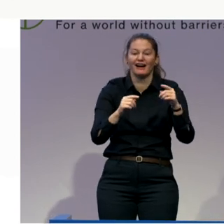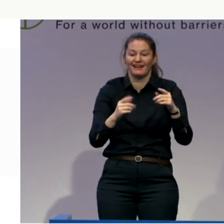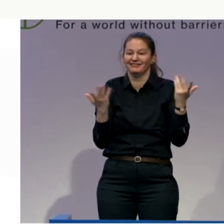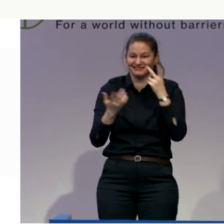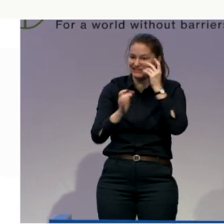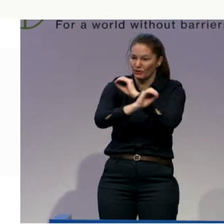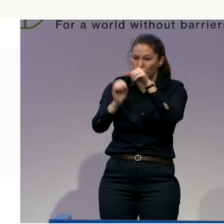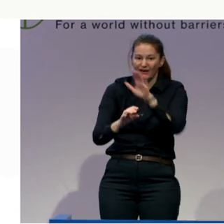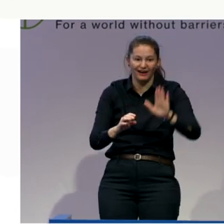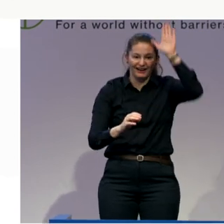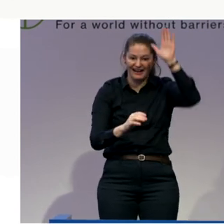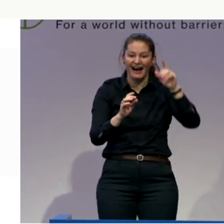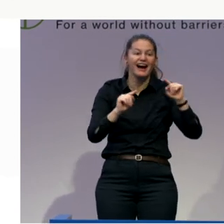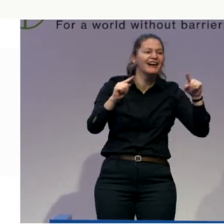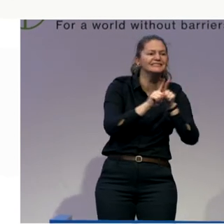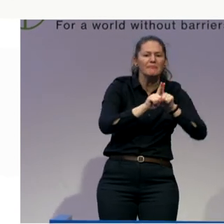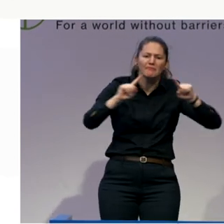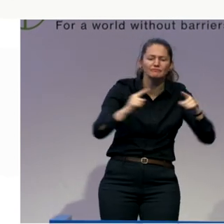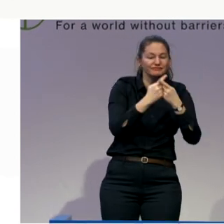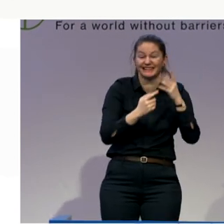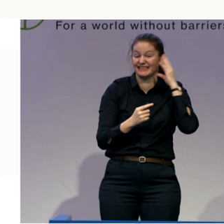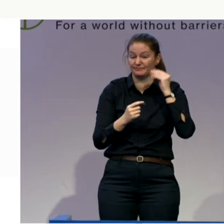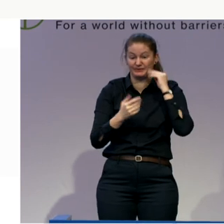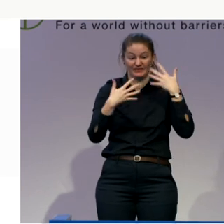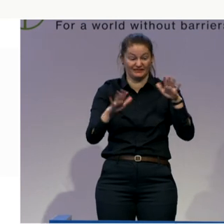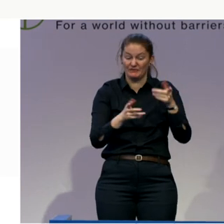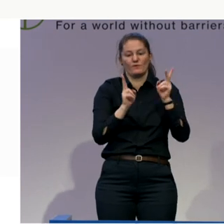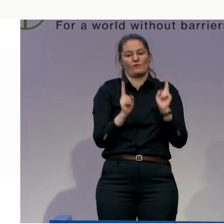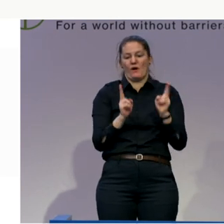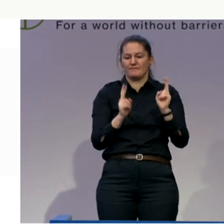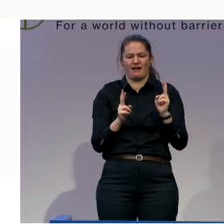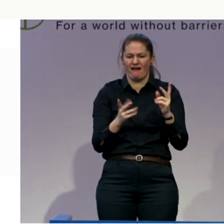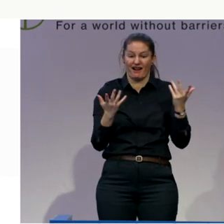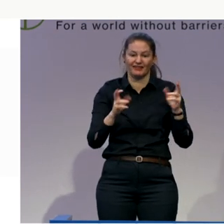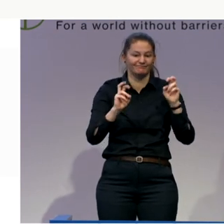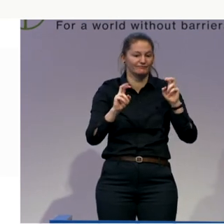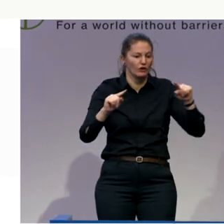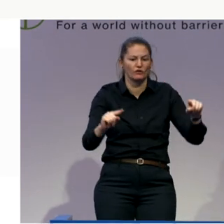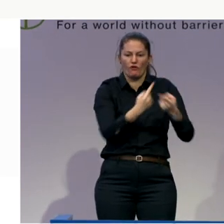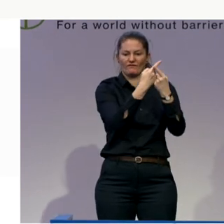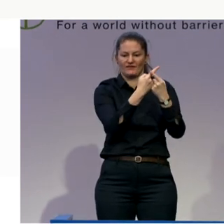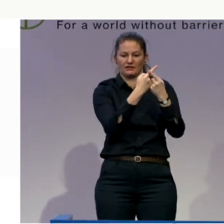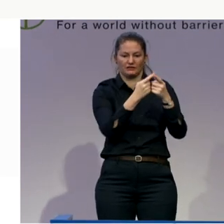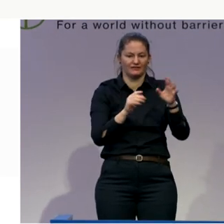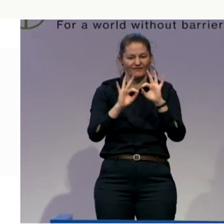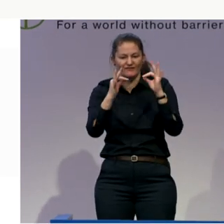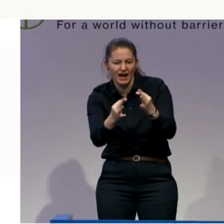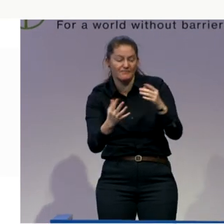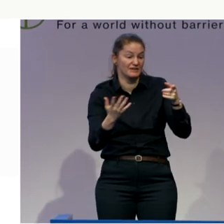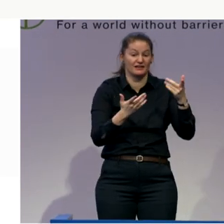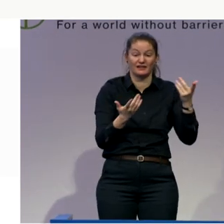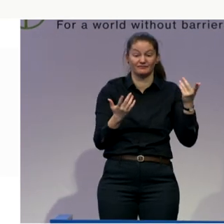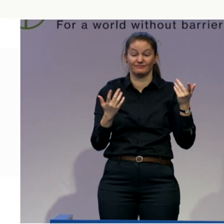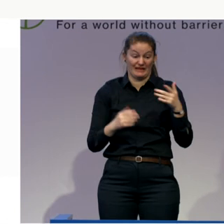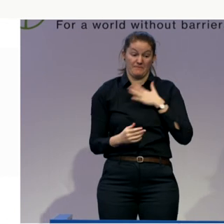sources of conflict? The first source of conflict is personal. You just don't get on. In my country, we have a thing called